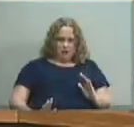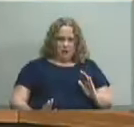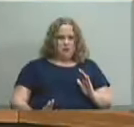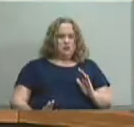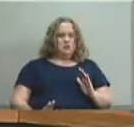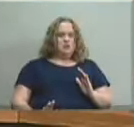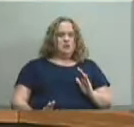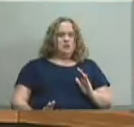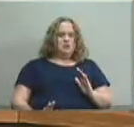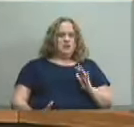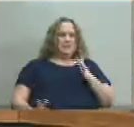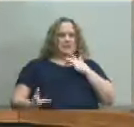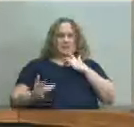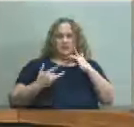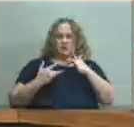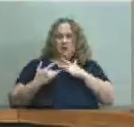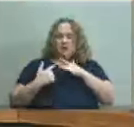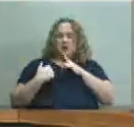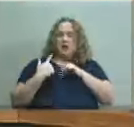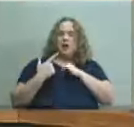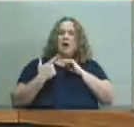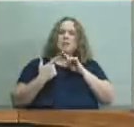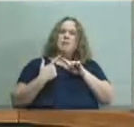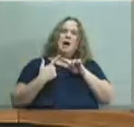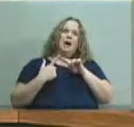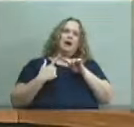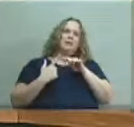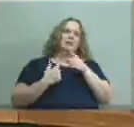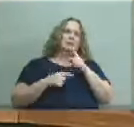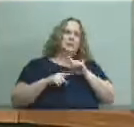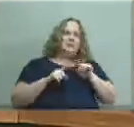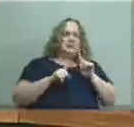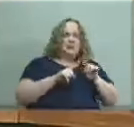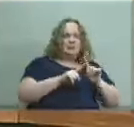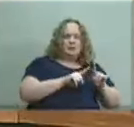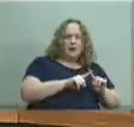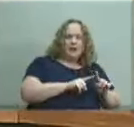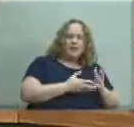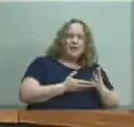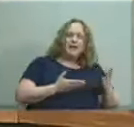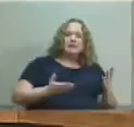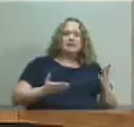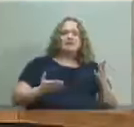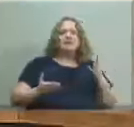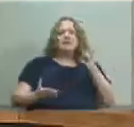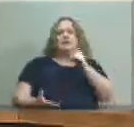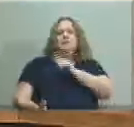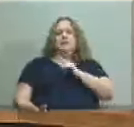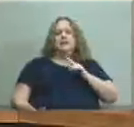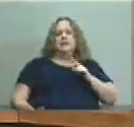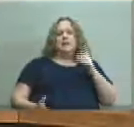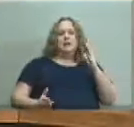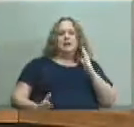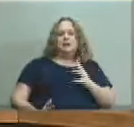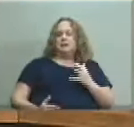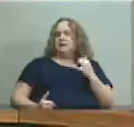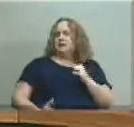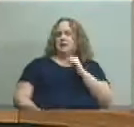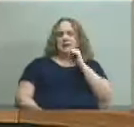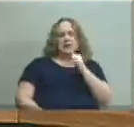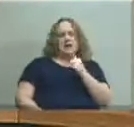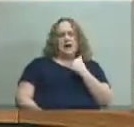is concerned about a myriad of different things across the state my concern is that that legislature now doesn't really have a